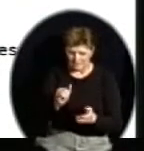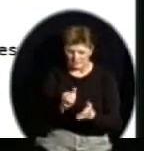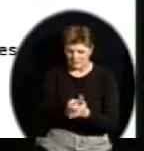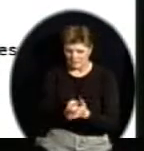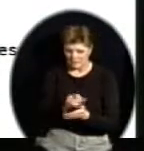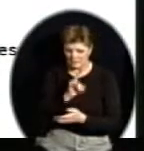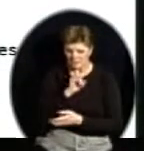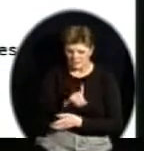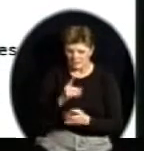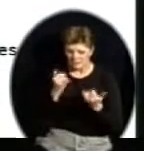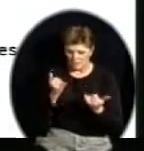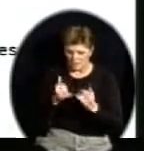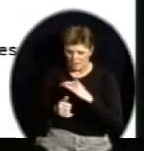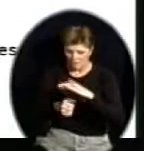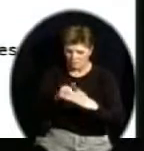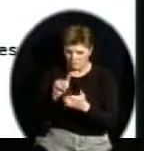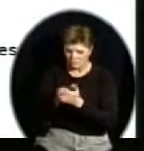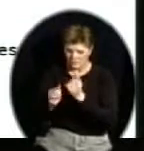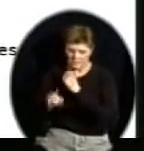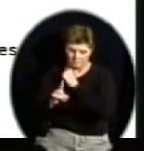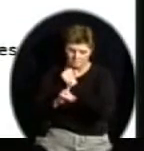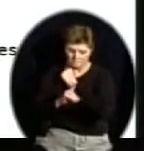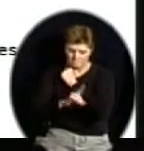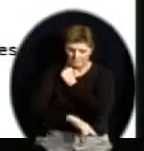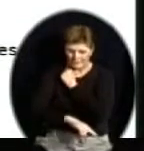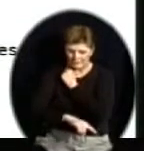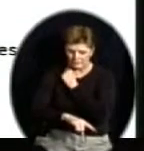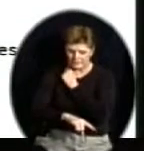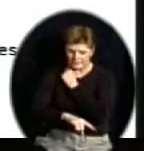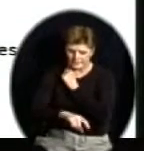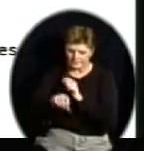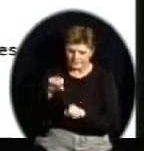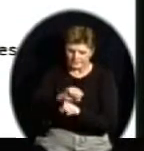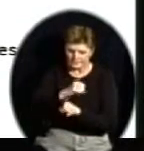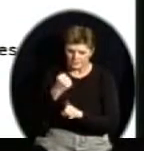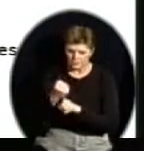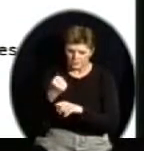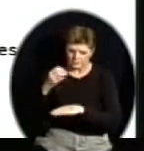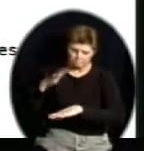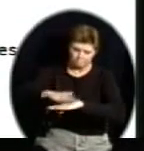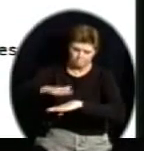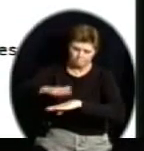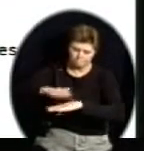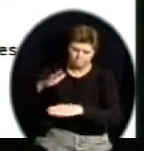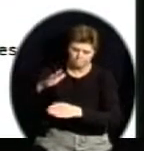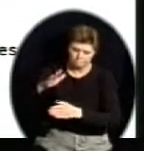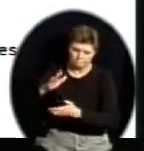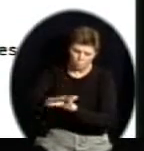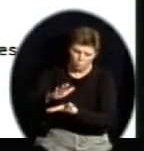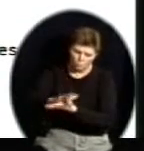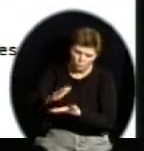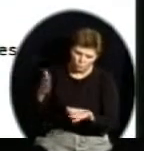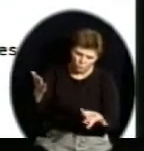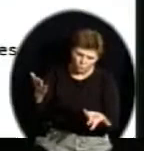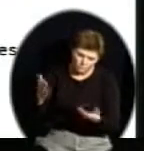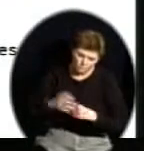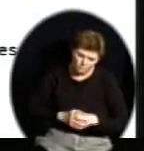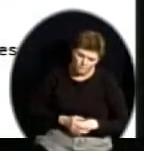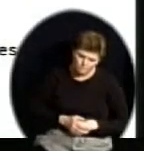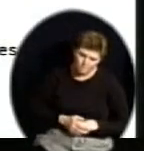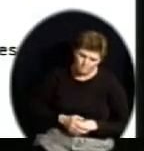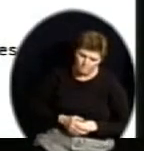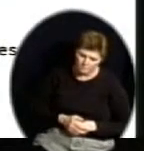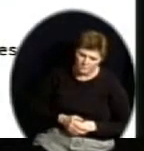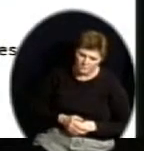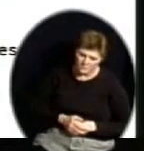as being academic warning. It impacted 103 districts in the state of Kansas. So it's going to have a significant impact in a